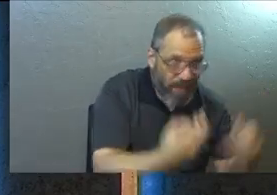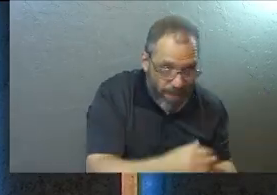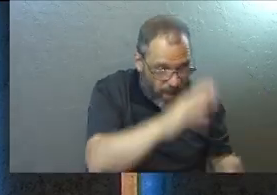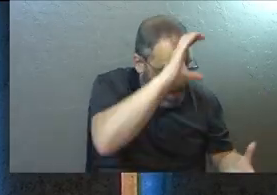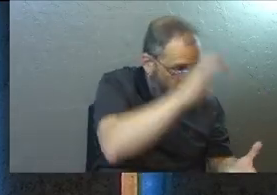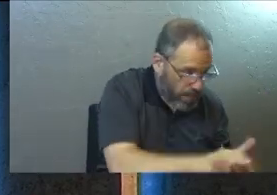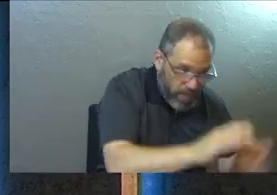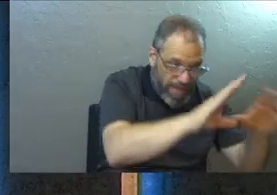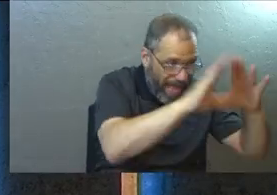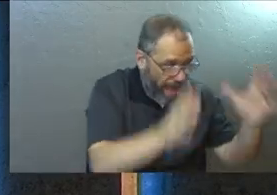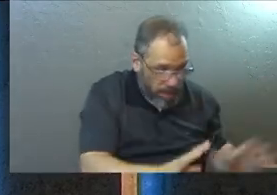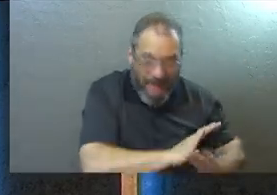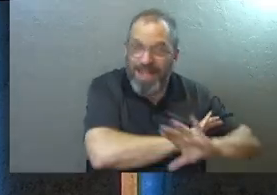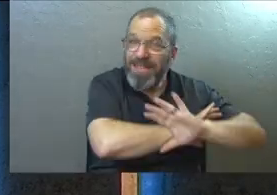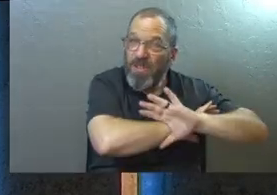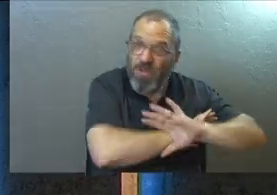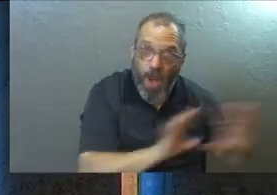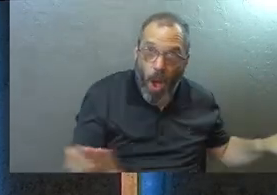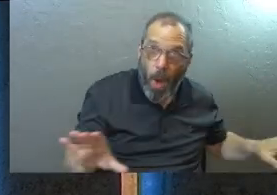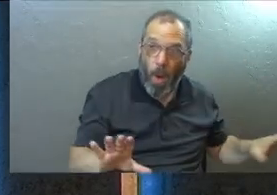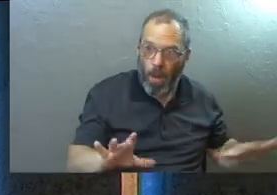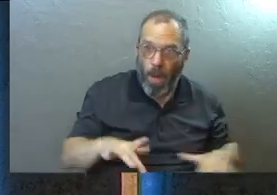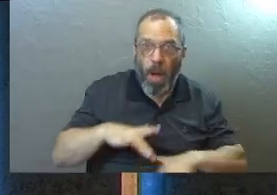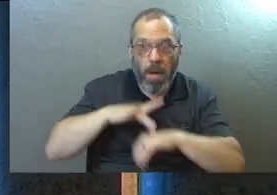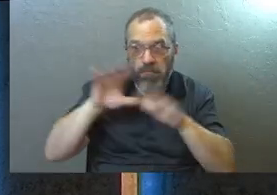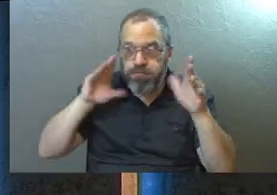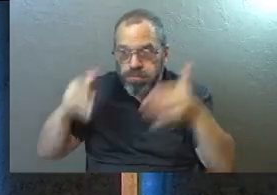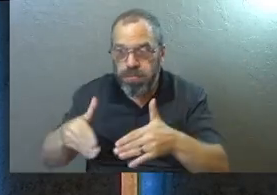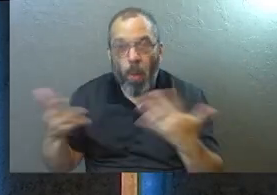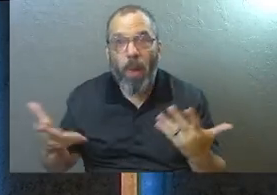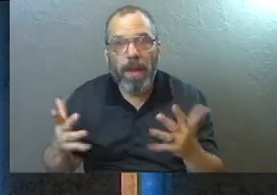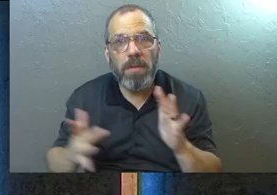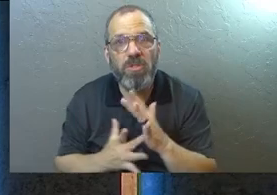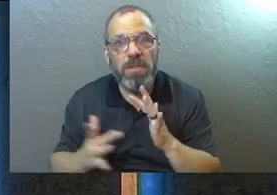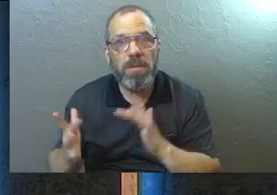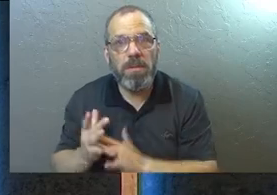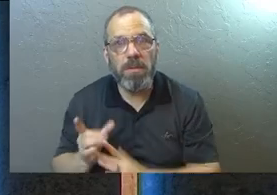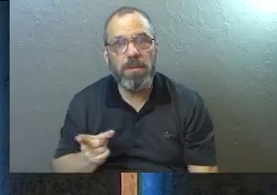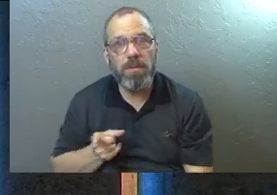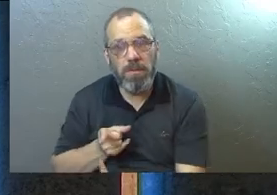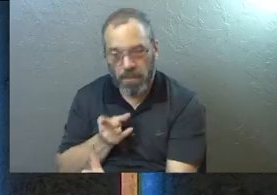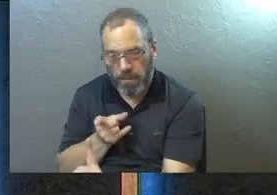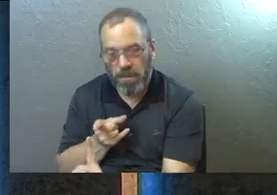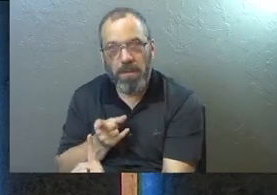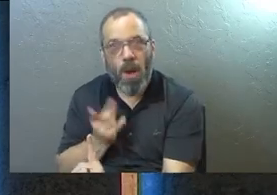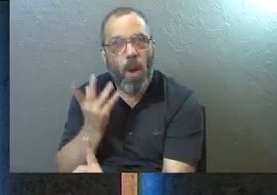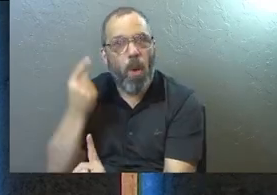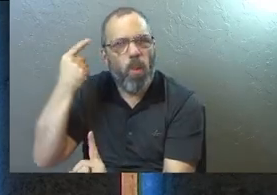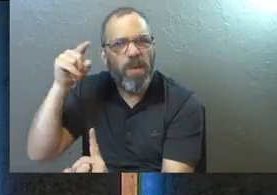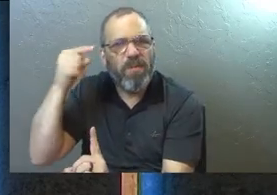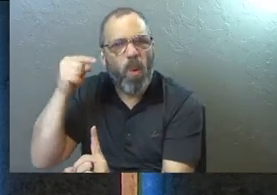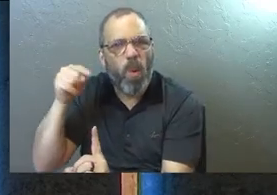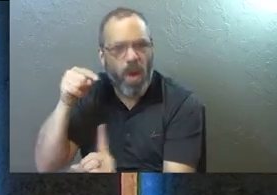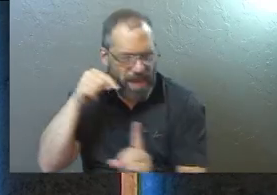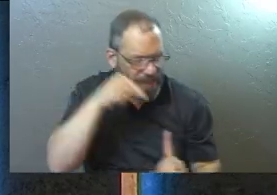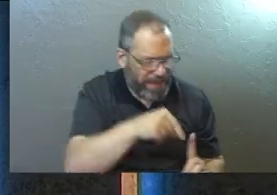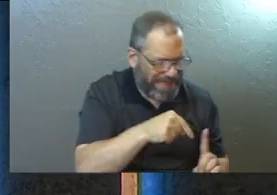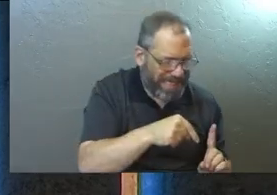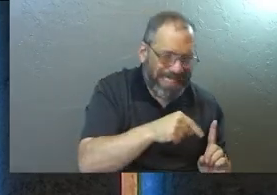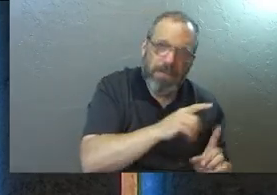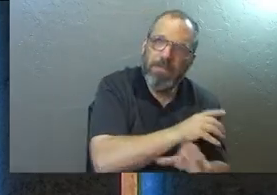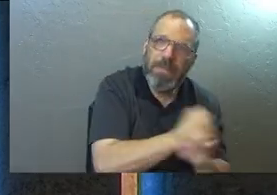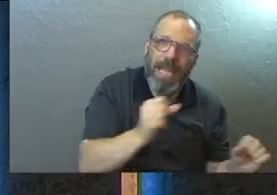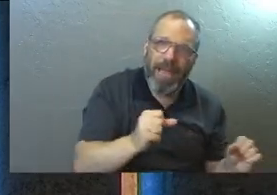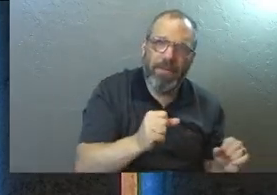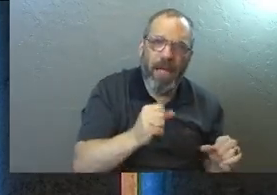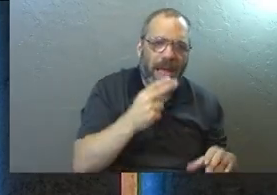preoccupied with her house and all of her chores. What's she preoccupied with? She's preoccupied with Jesus. Why? Because she's been radically